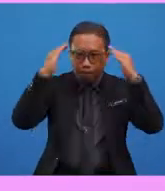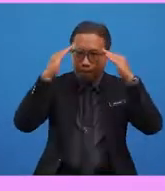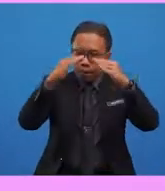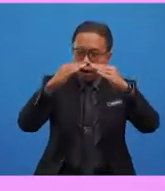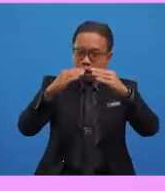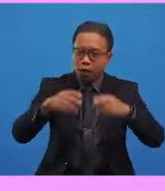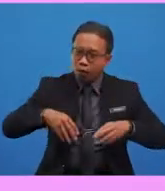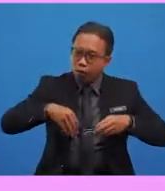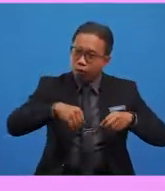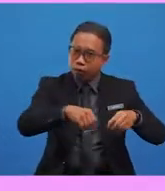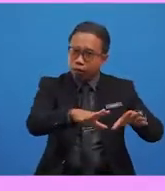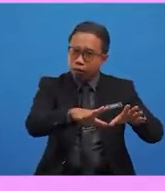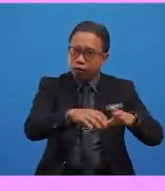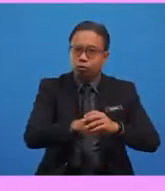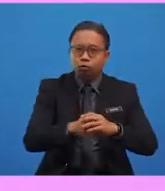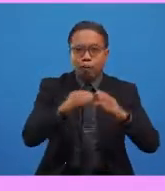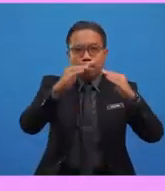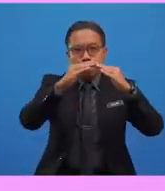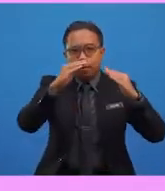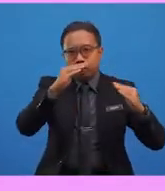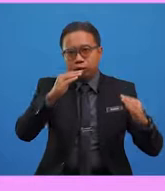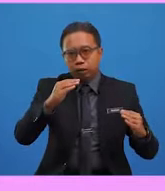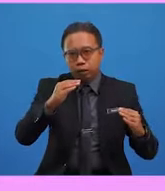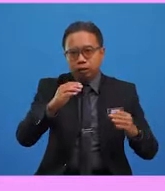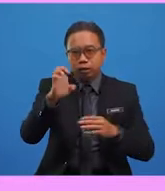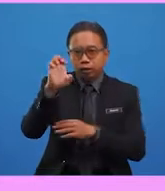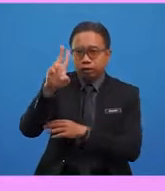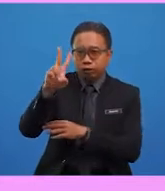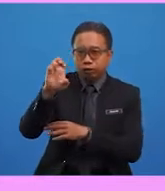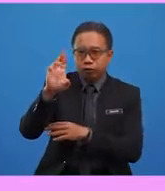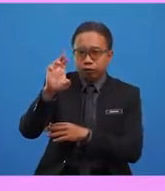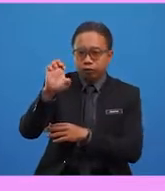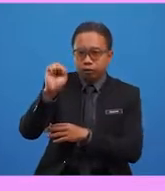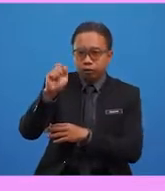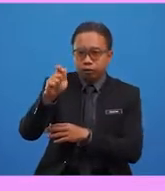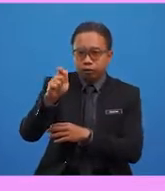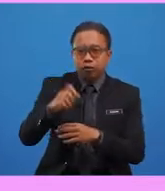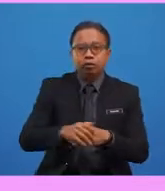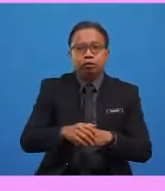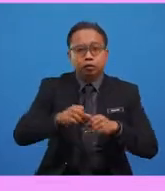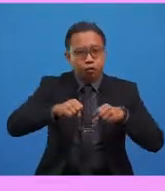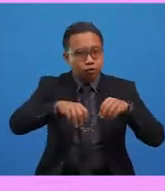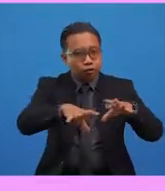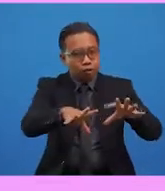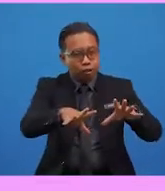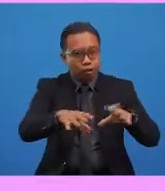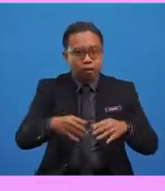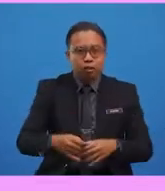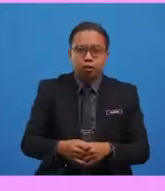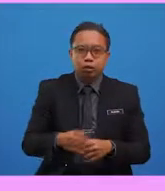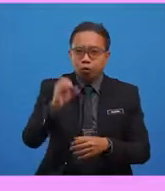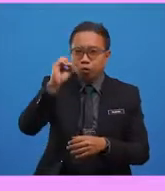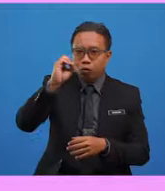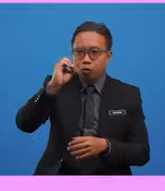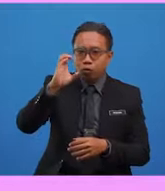mountain ranges like the Everest, seas and oceans like the Indian Ocean, and famous